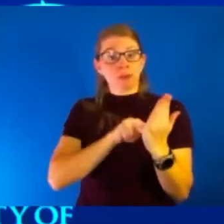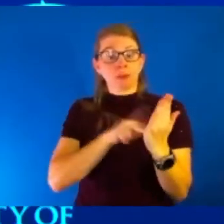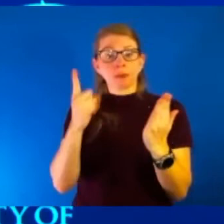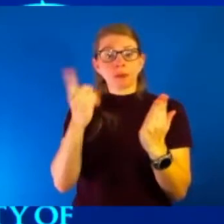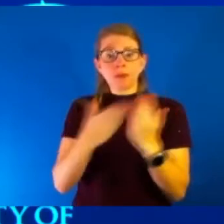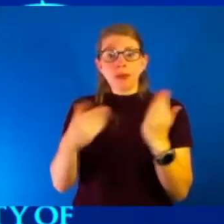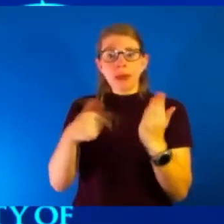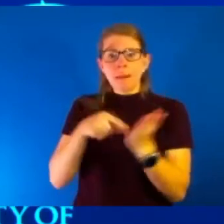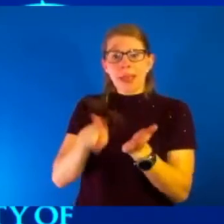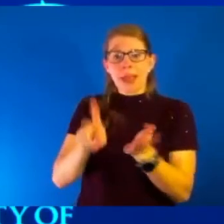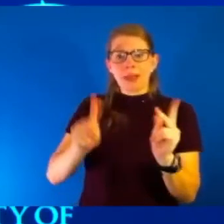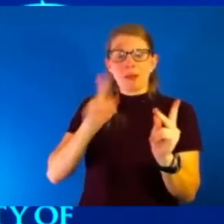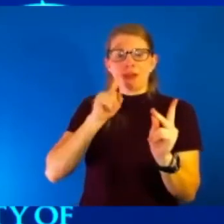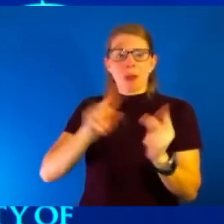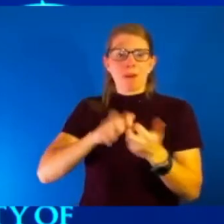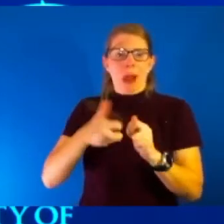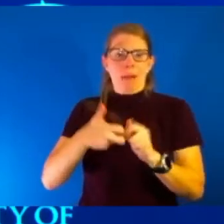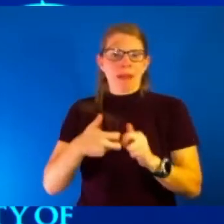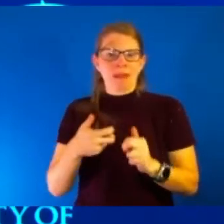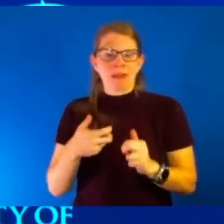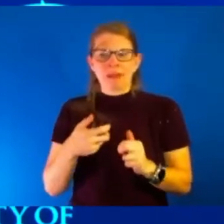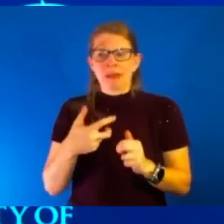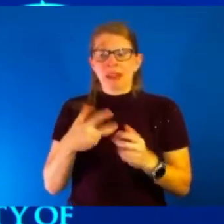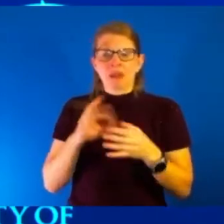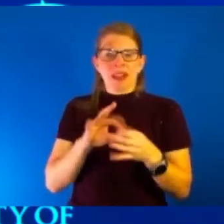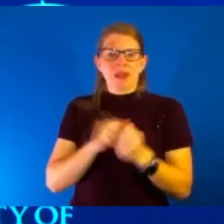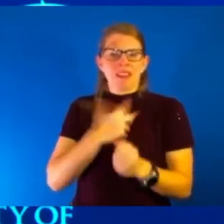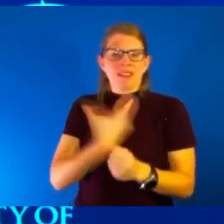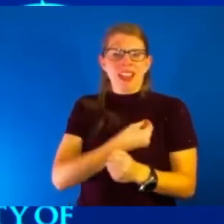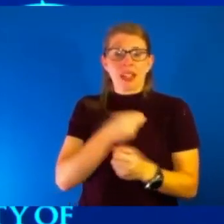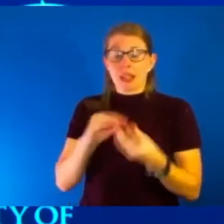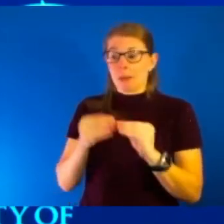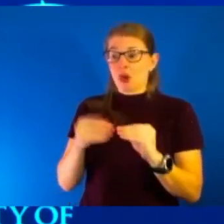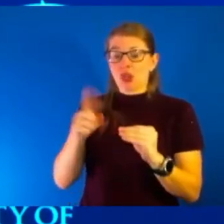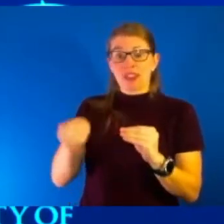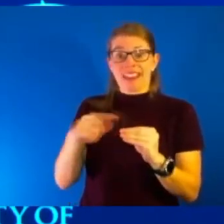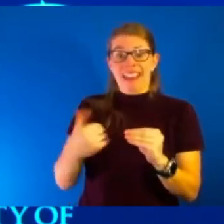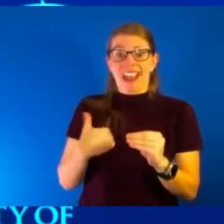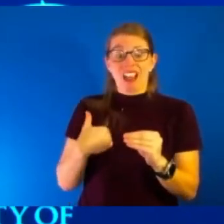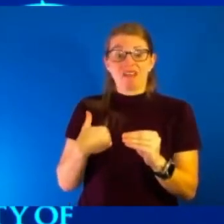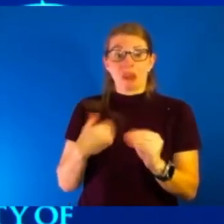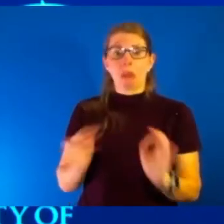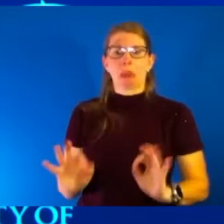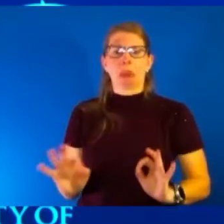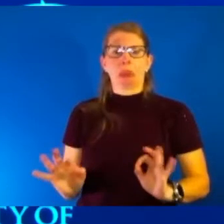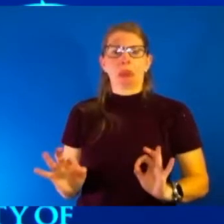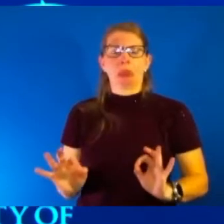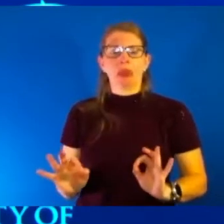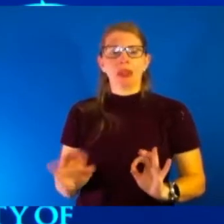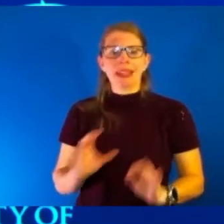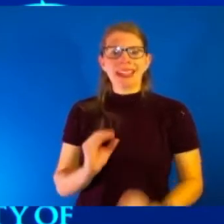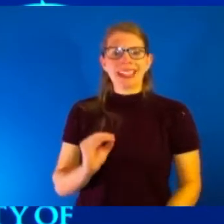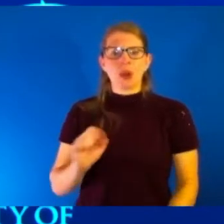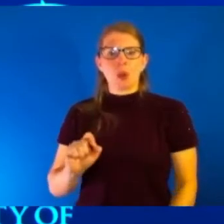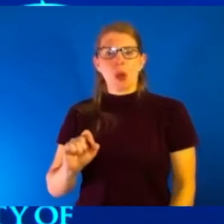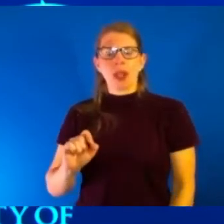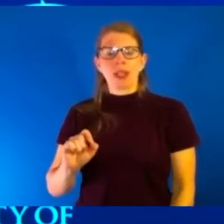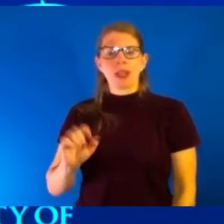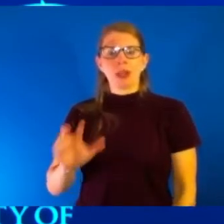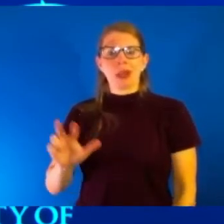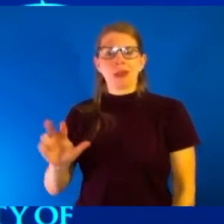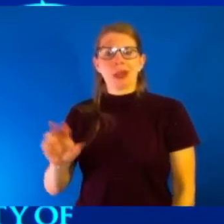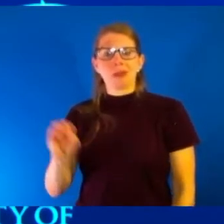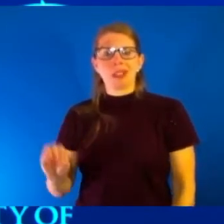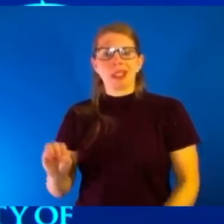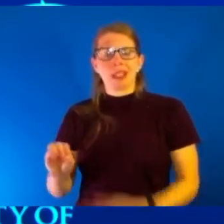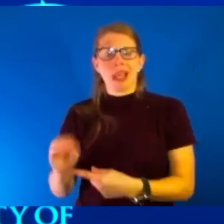for problems from vaccinating, whatever. And they're saying the numbers that they have are so incredibly low. It's like 0.33% of people even have